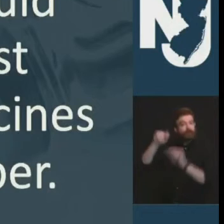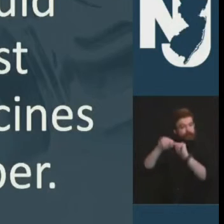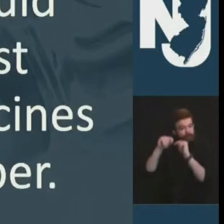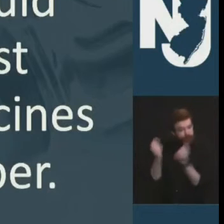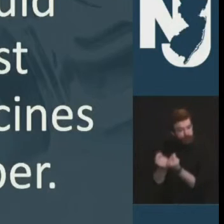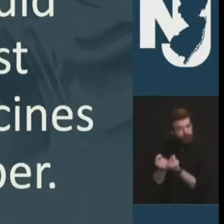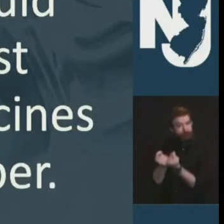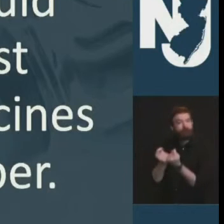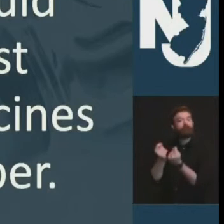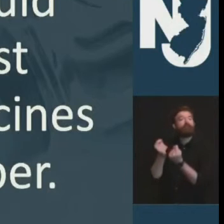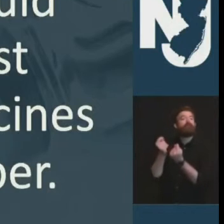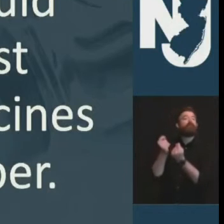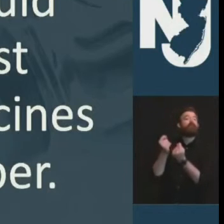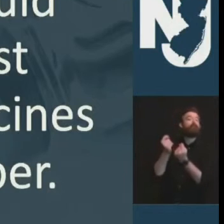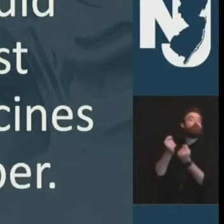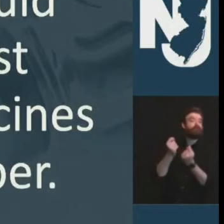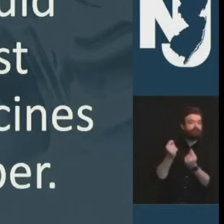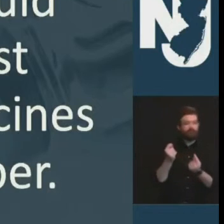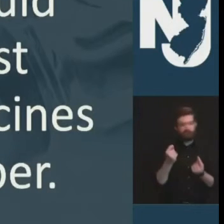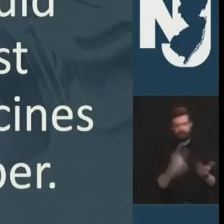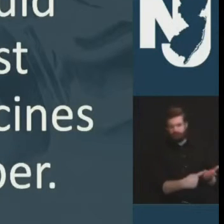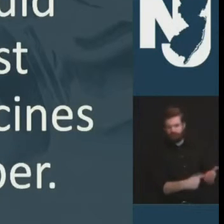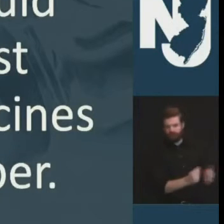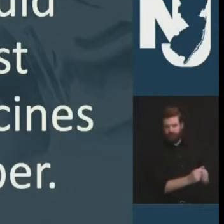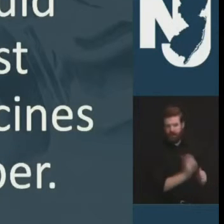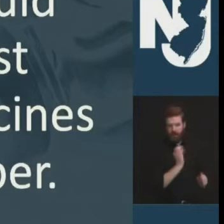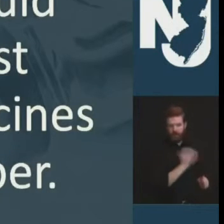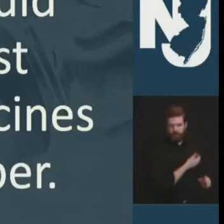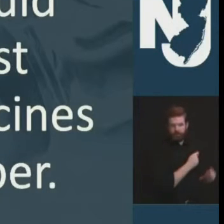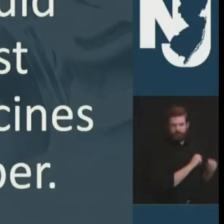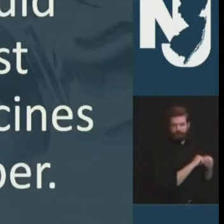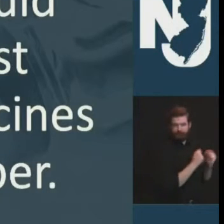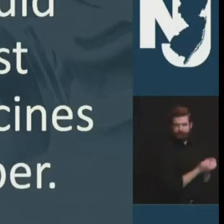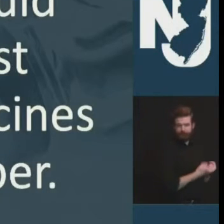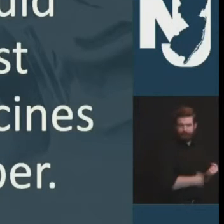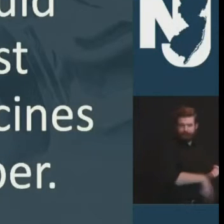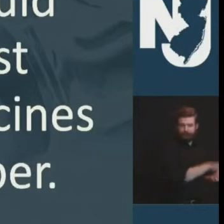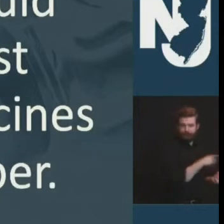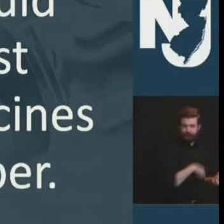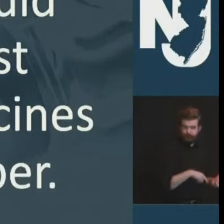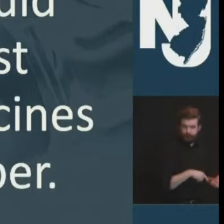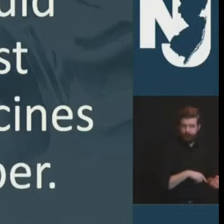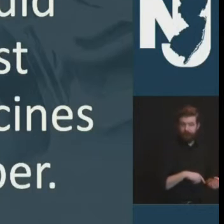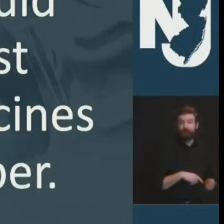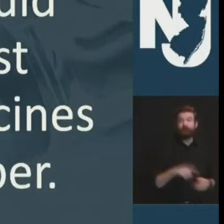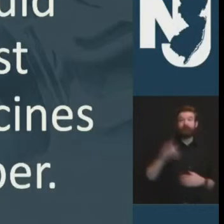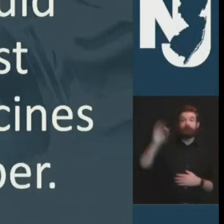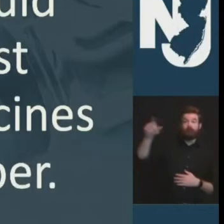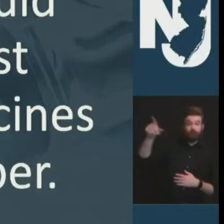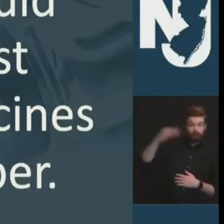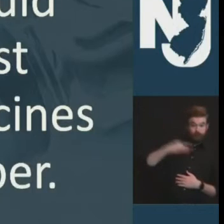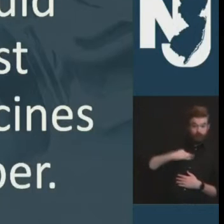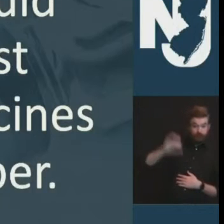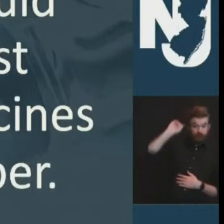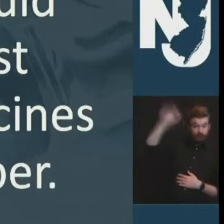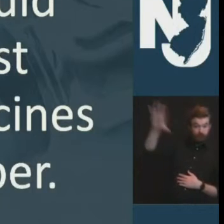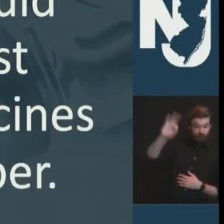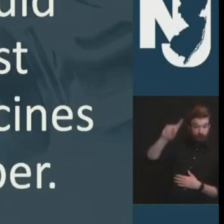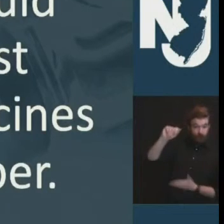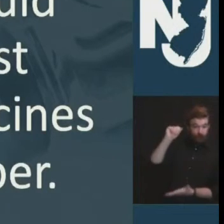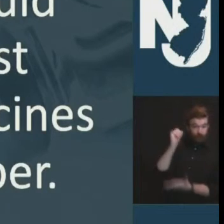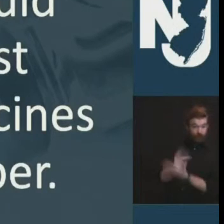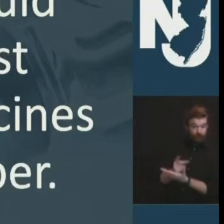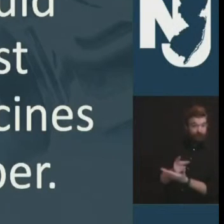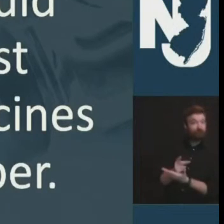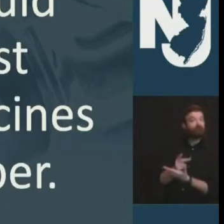through the details of this should this application be approved and should this be approved we would then expect that our first shipment of